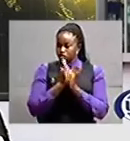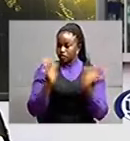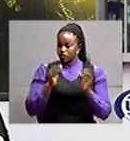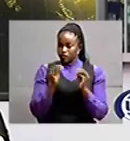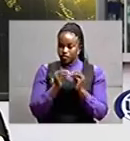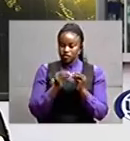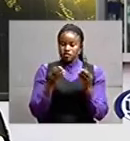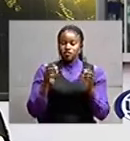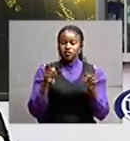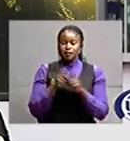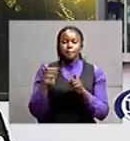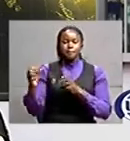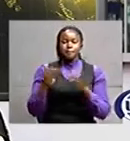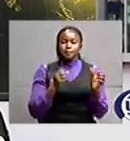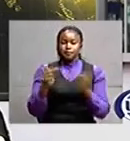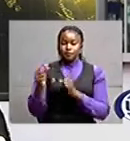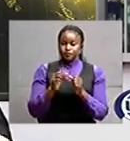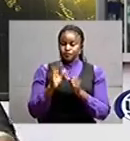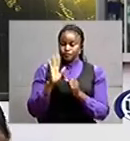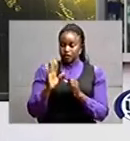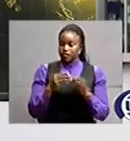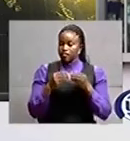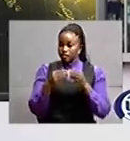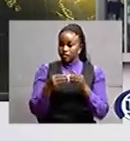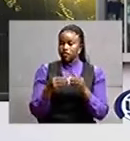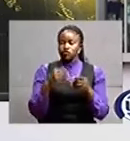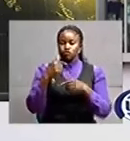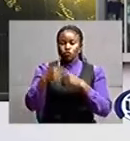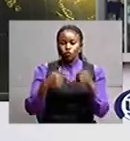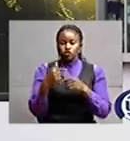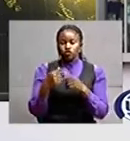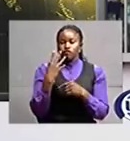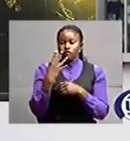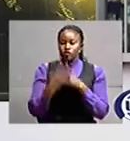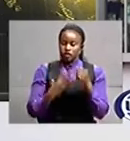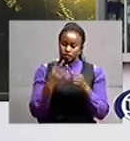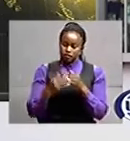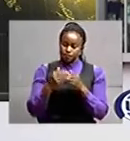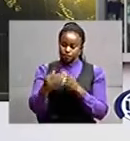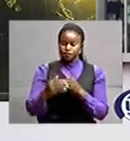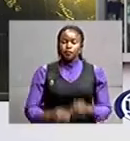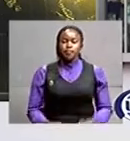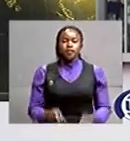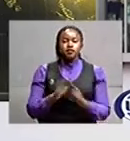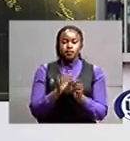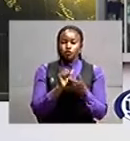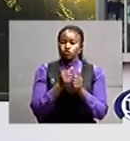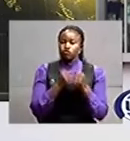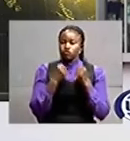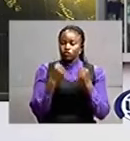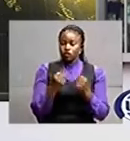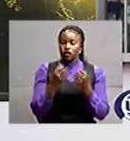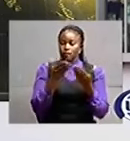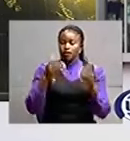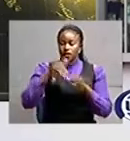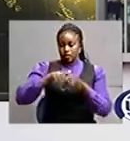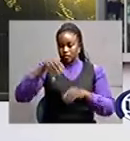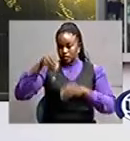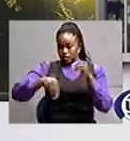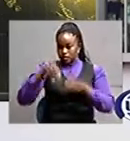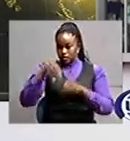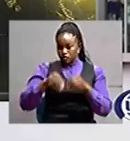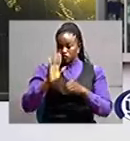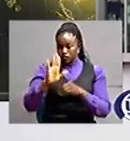to run affairs over the next four years it was a tight contest for the most of the positions at one of the most heated elections in the